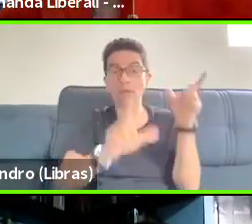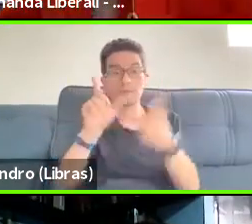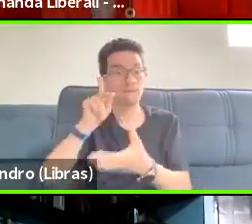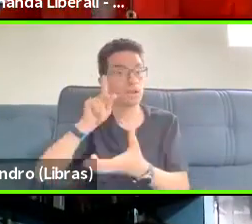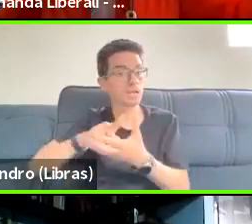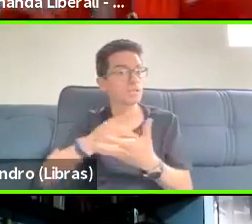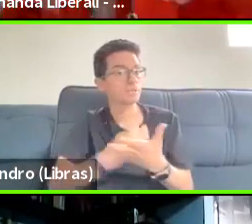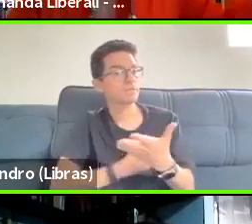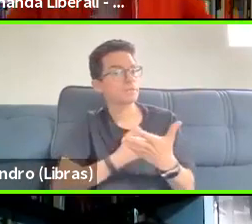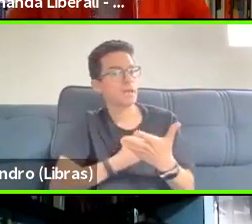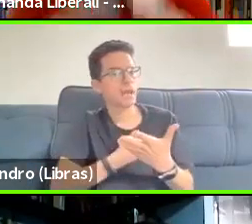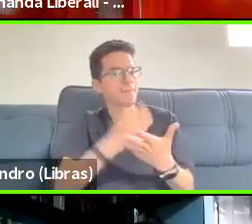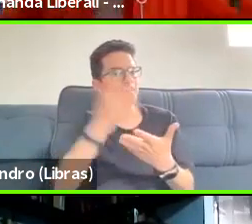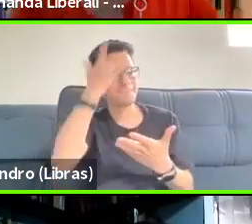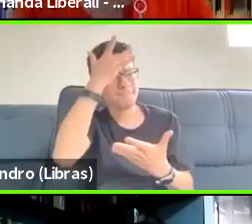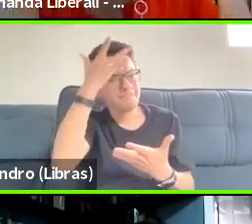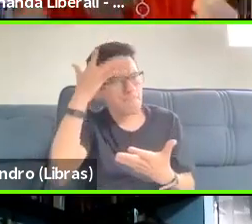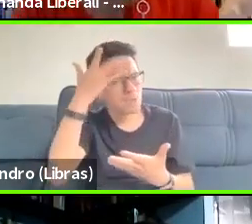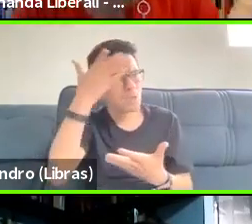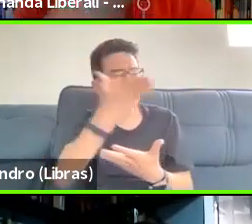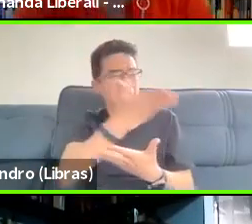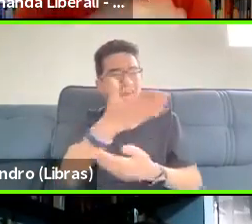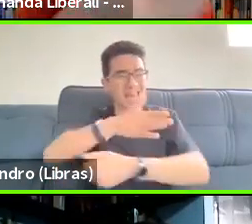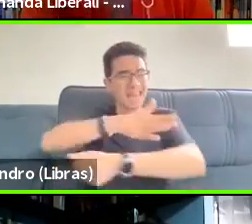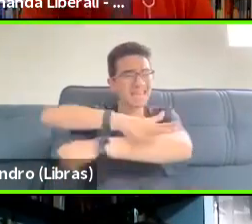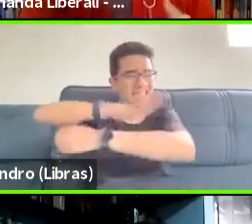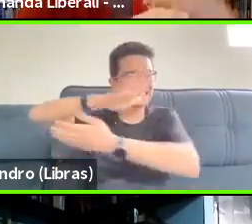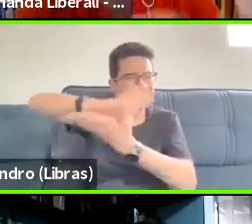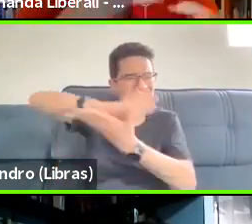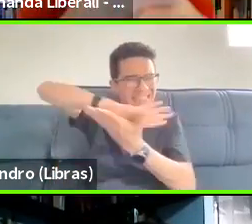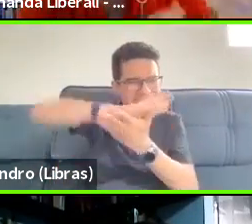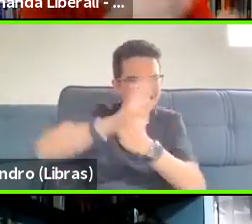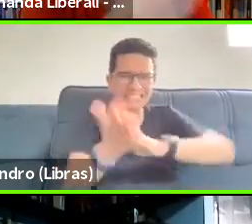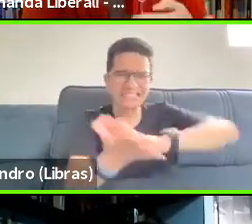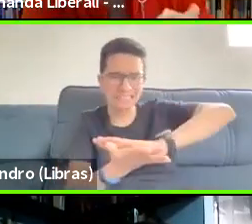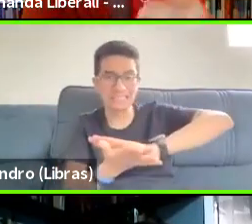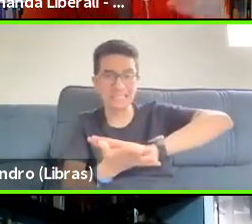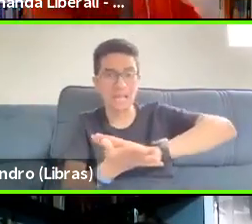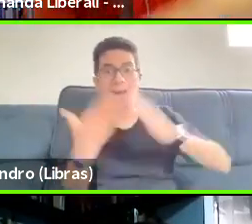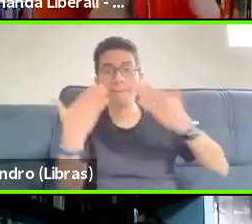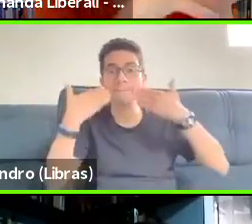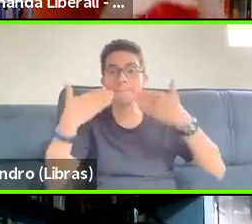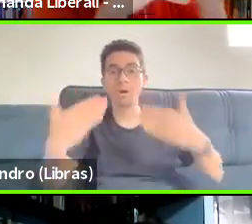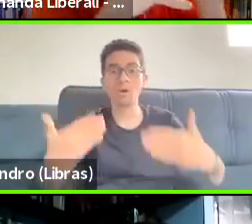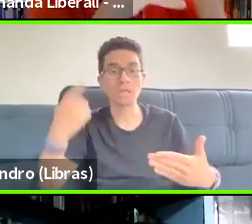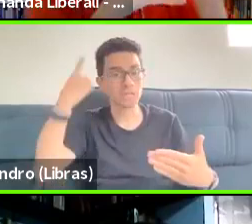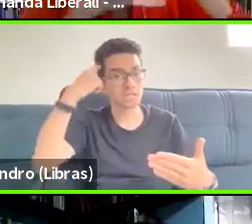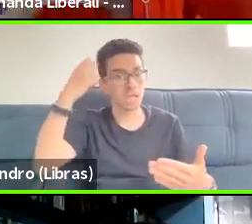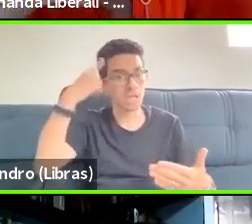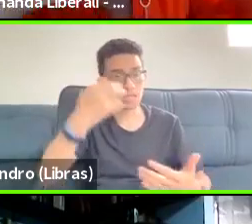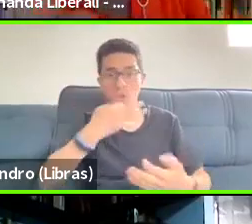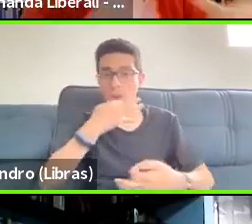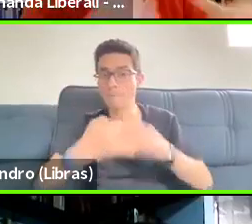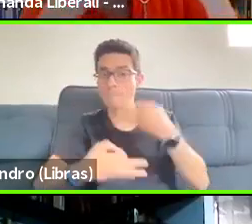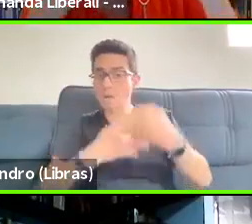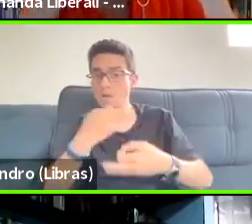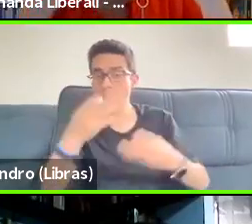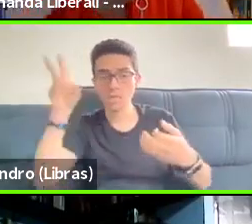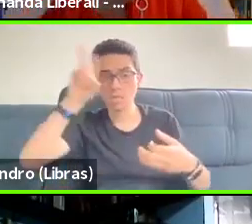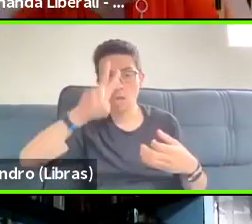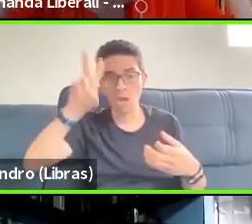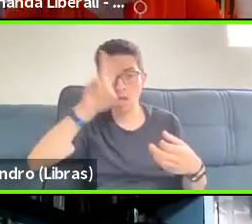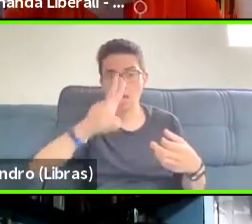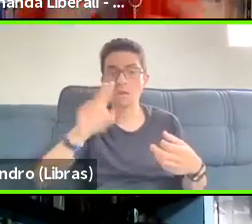backgrounds, ideas, feelings, revolt in order to try to change that. And from that moment that we capture